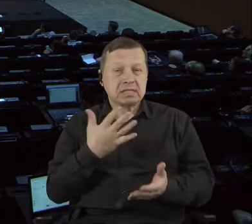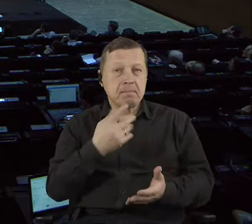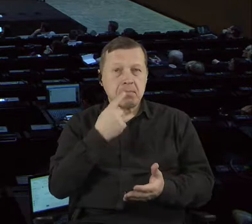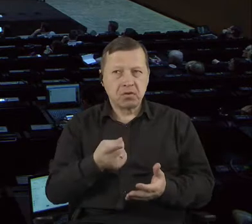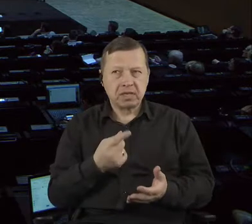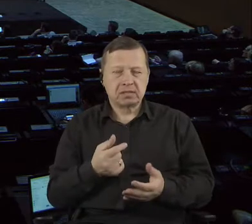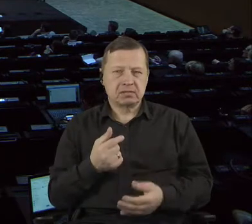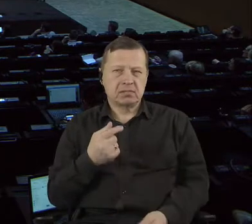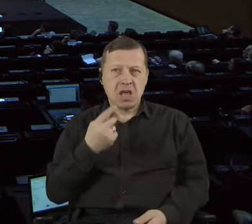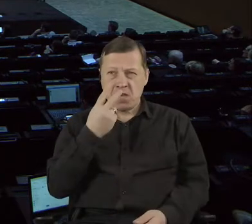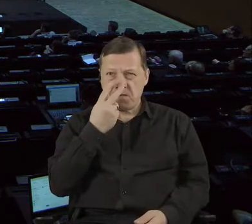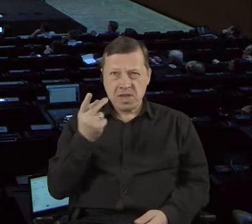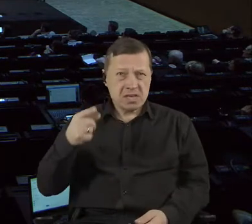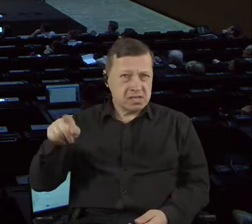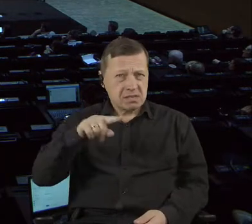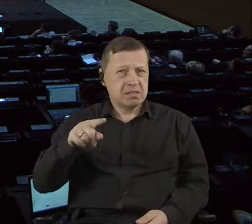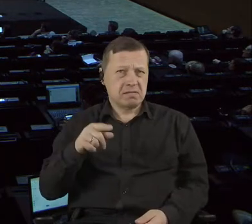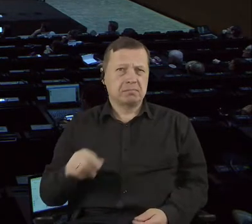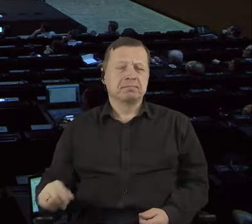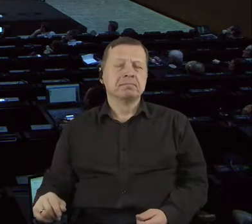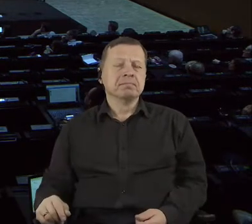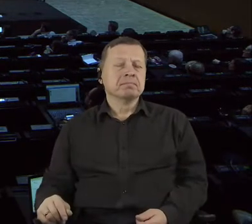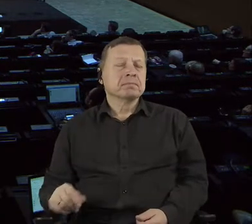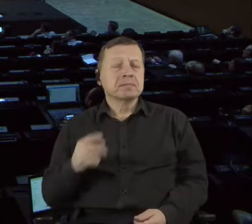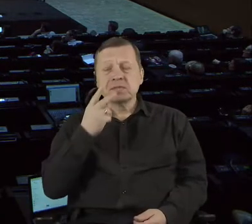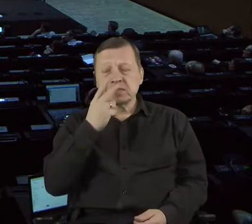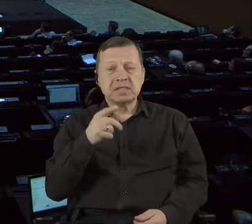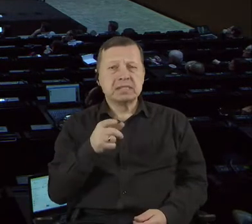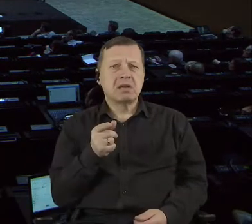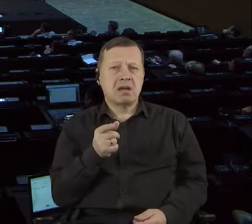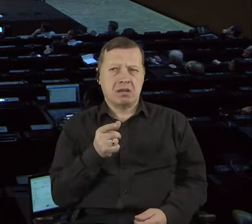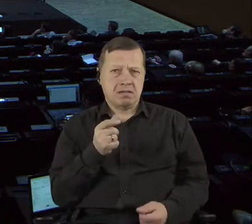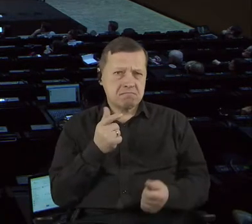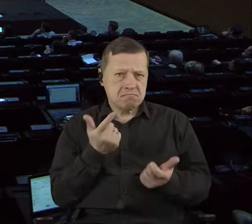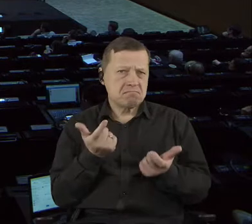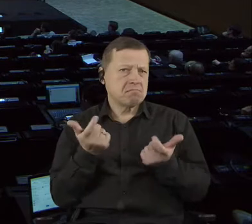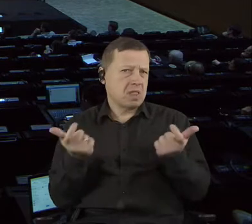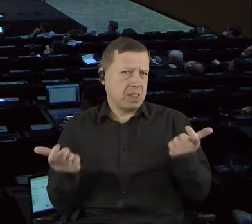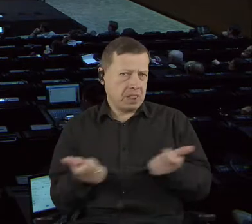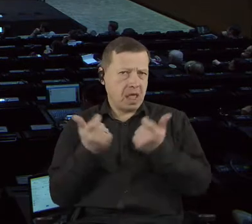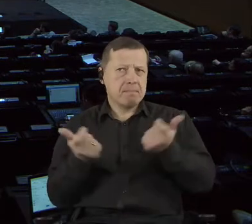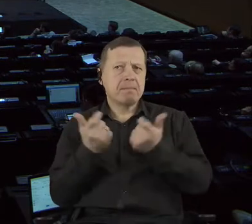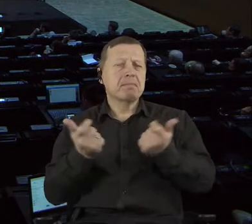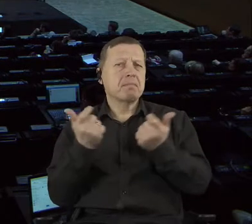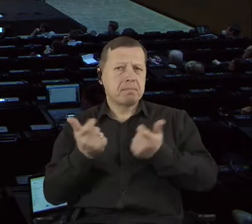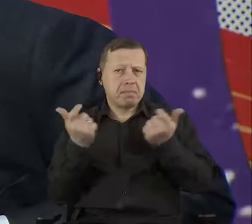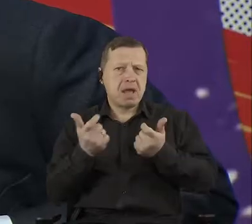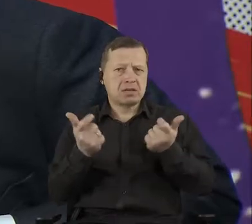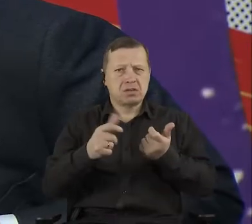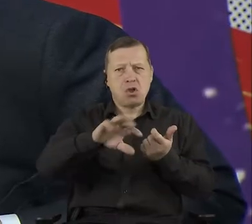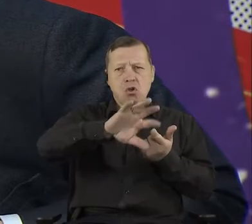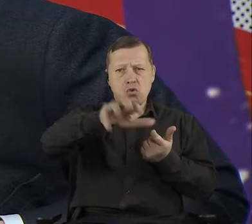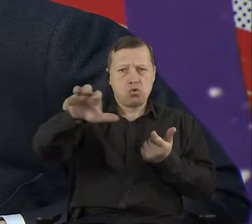that there is a clear danger of the fact that the groups that have better access to technology